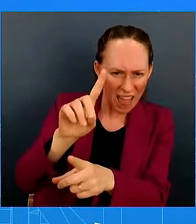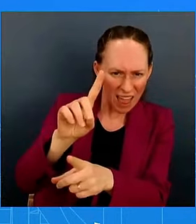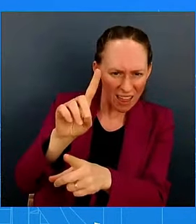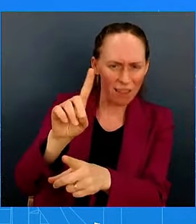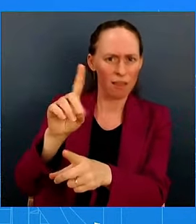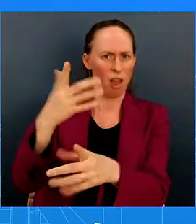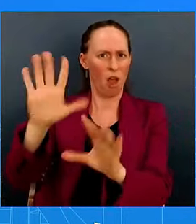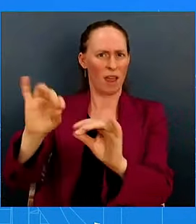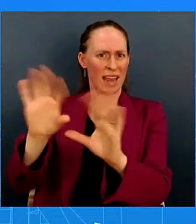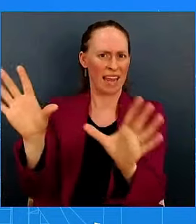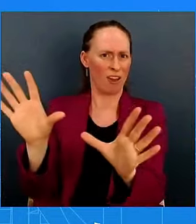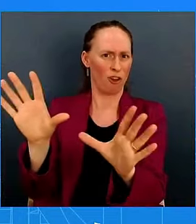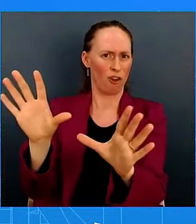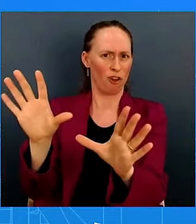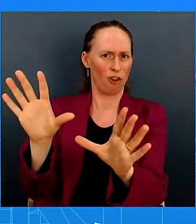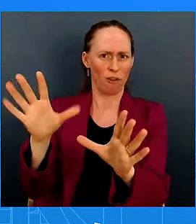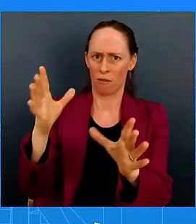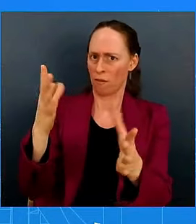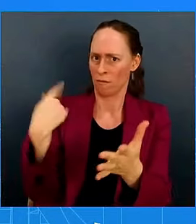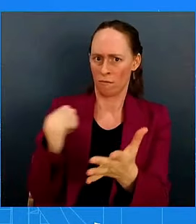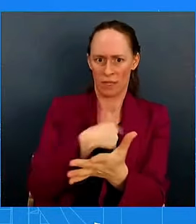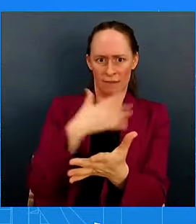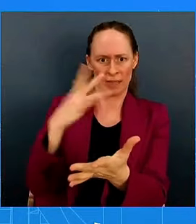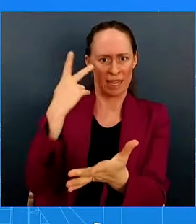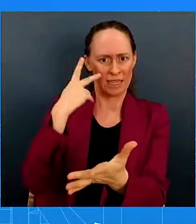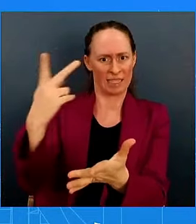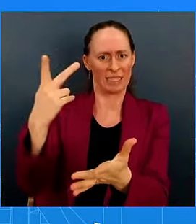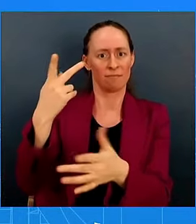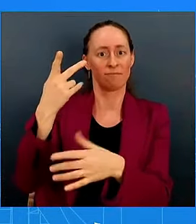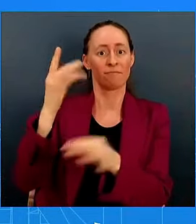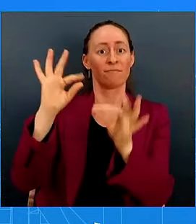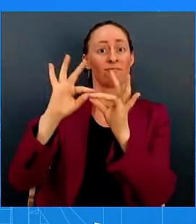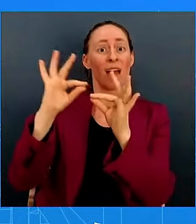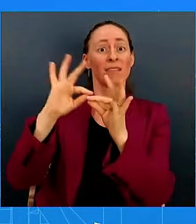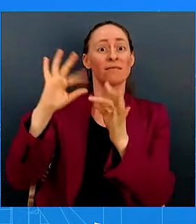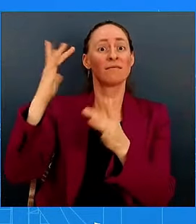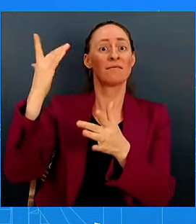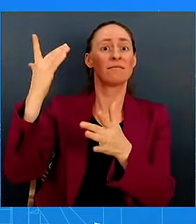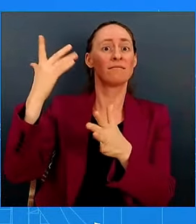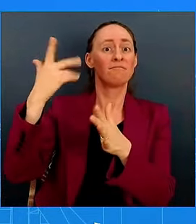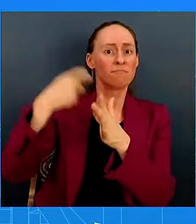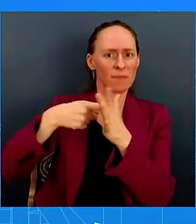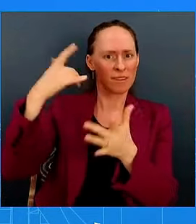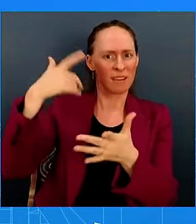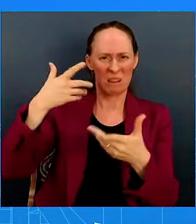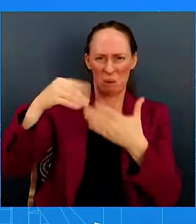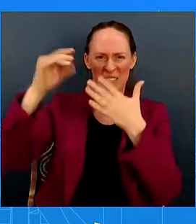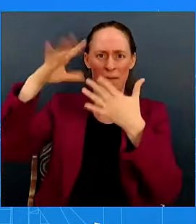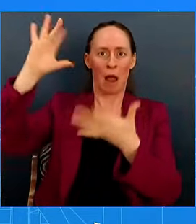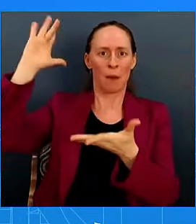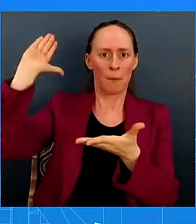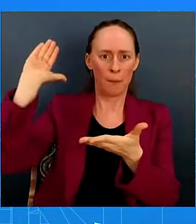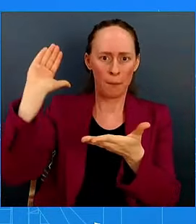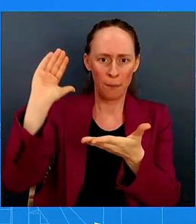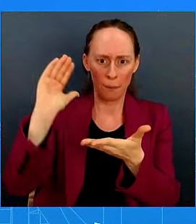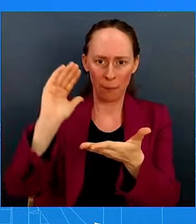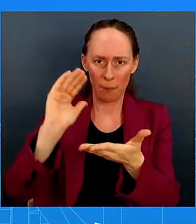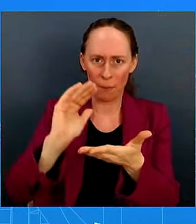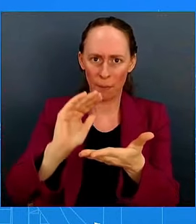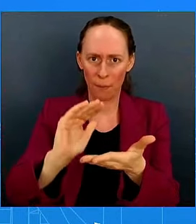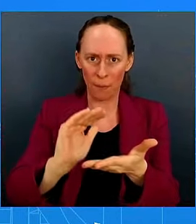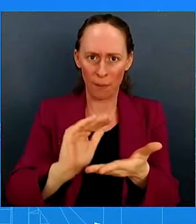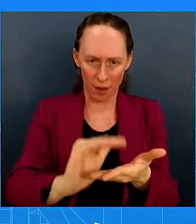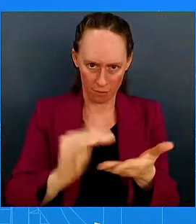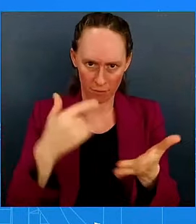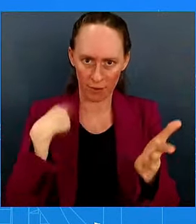something that we have seen. And the data that I continuously talk about, speak about from here, whether it's from me or my colleagues who join